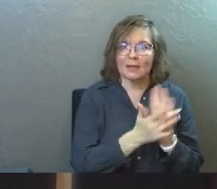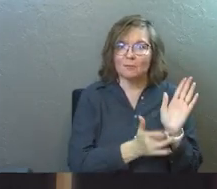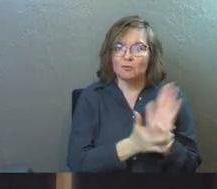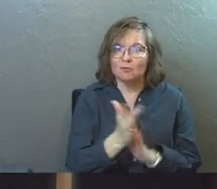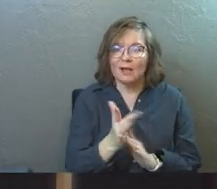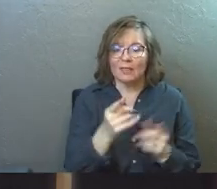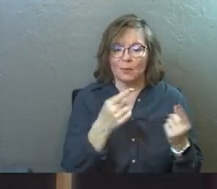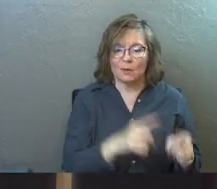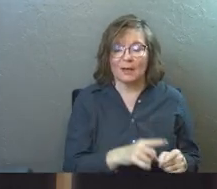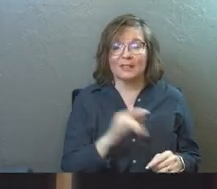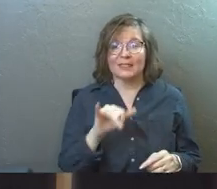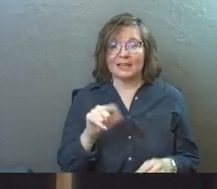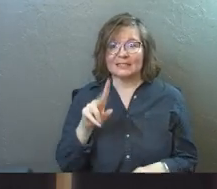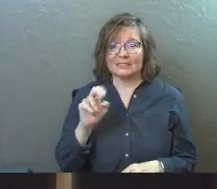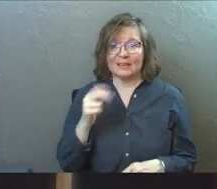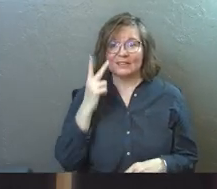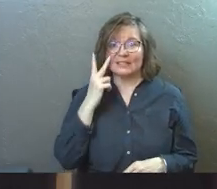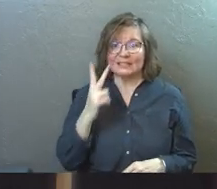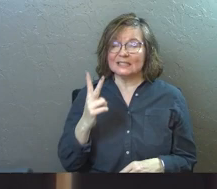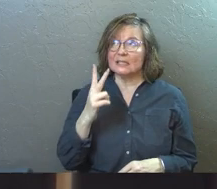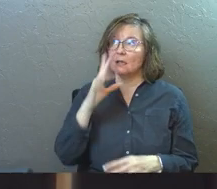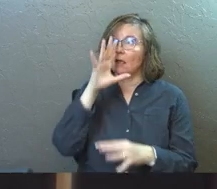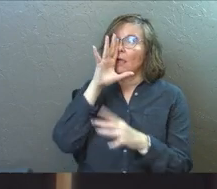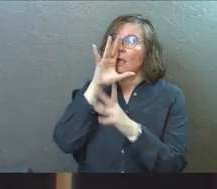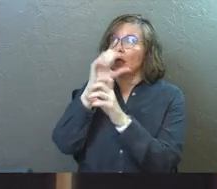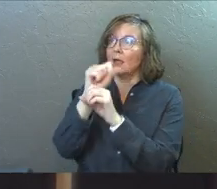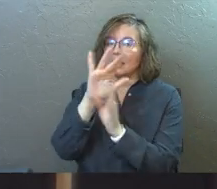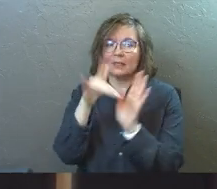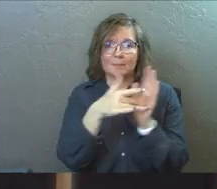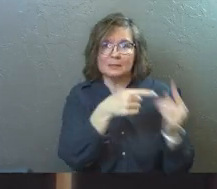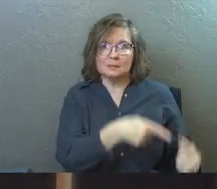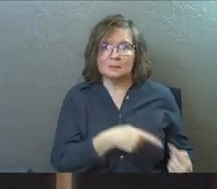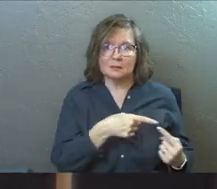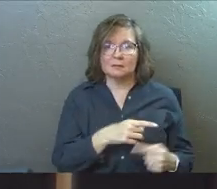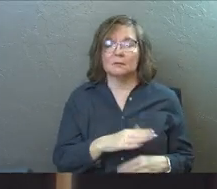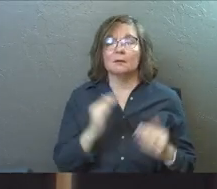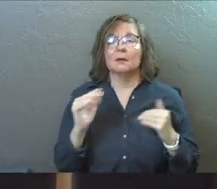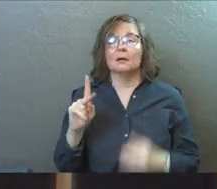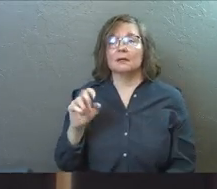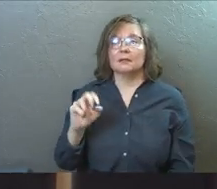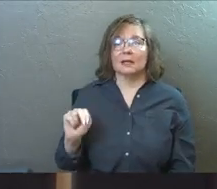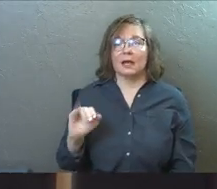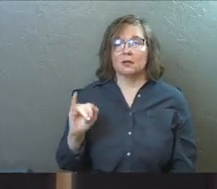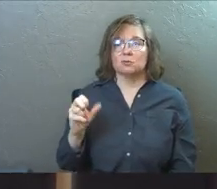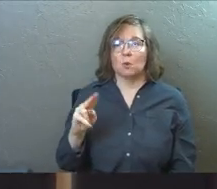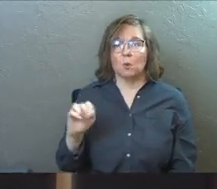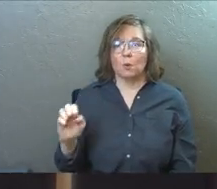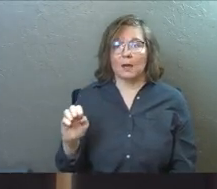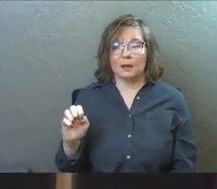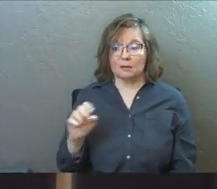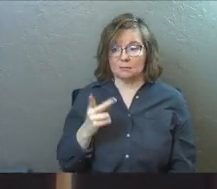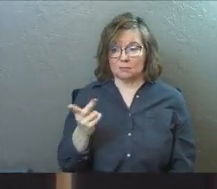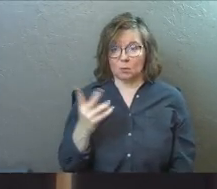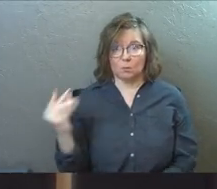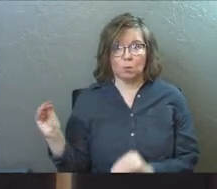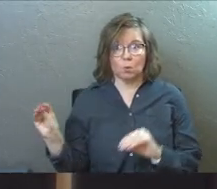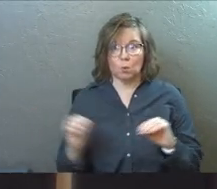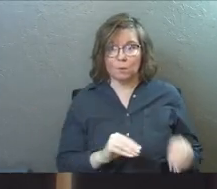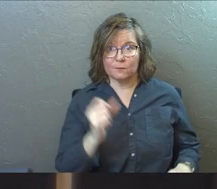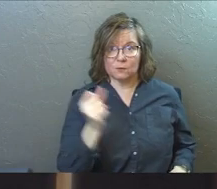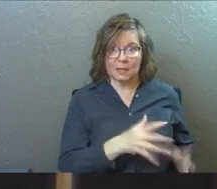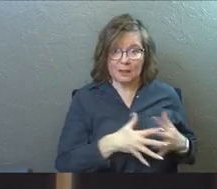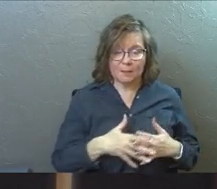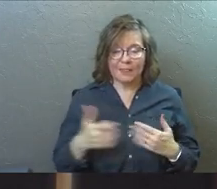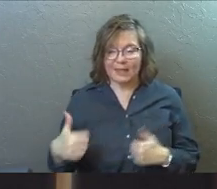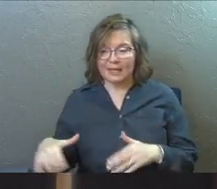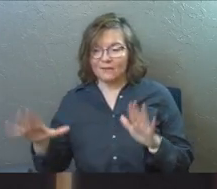Stephen seeing the treasure in the midst of difficult circumstances. Ken and Joanne Ryder, who went to South America, they're giving up all of